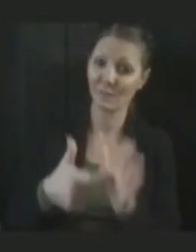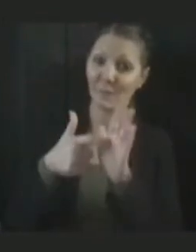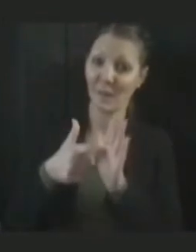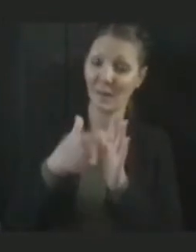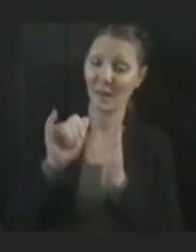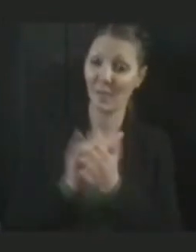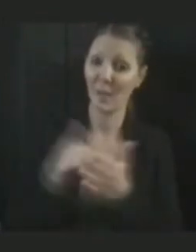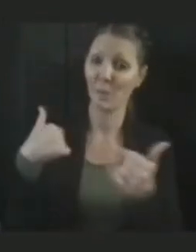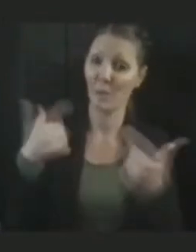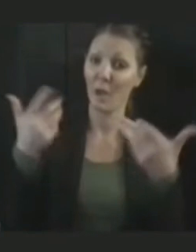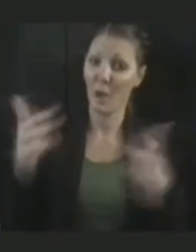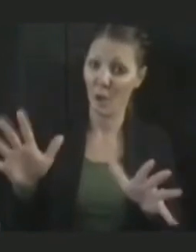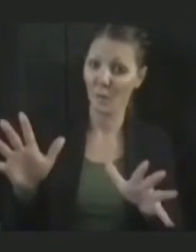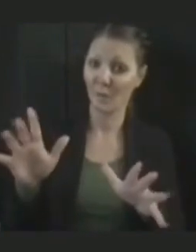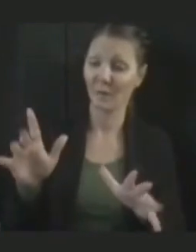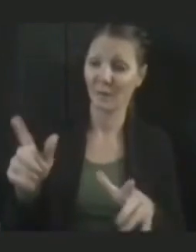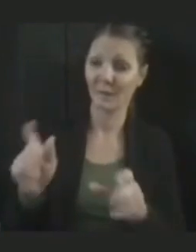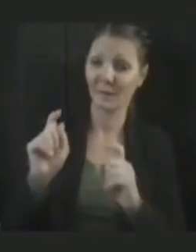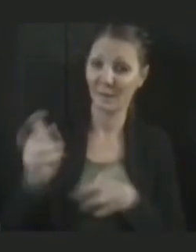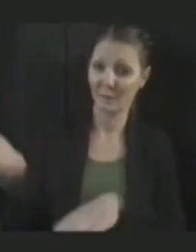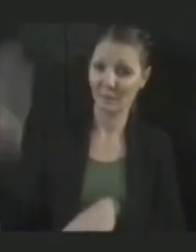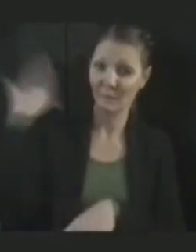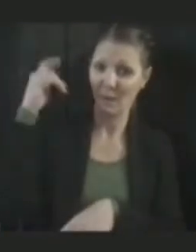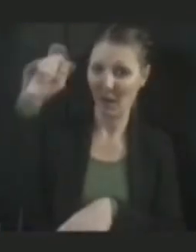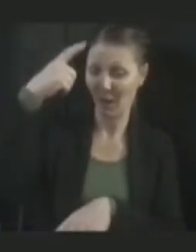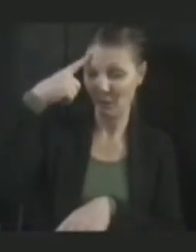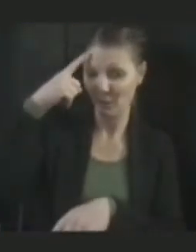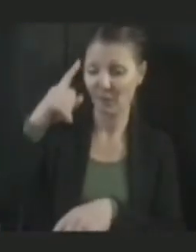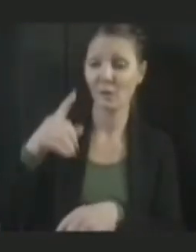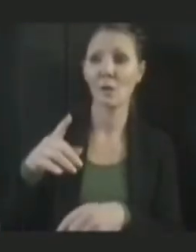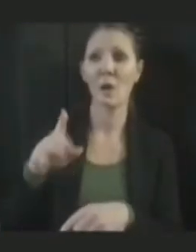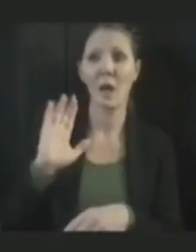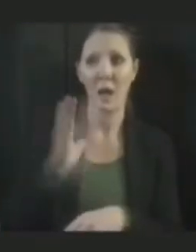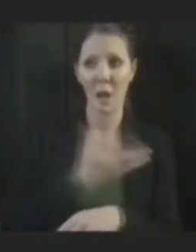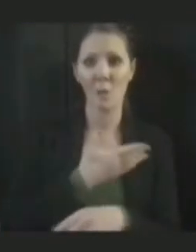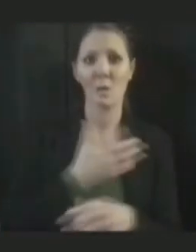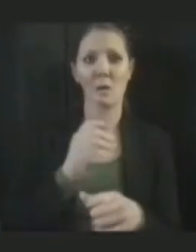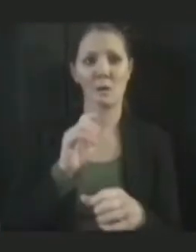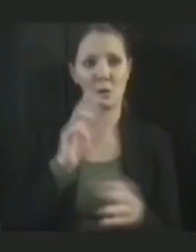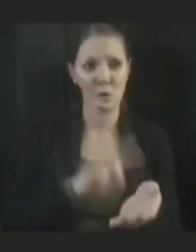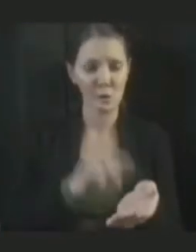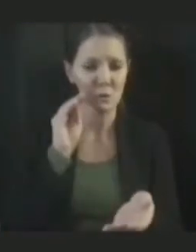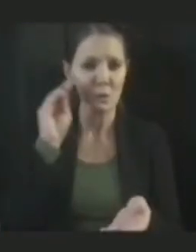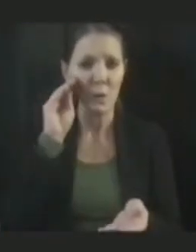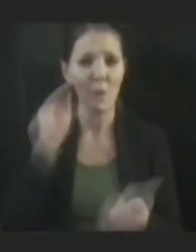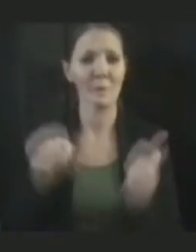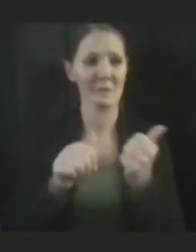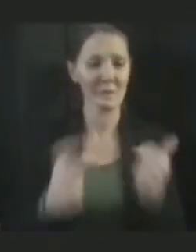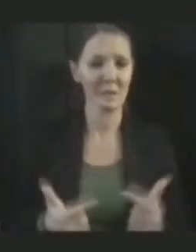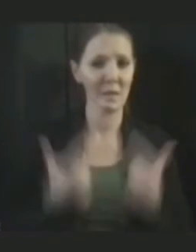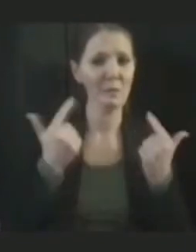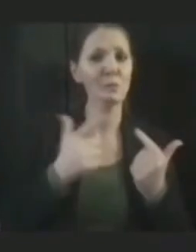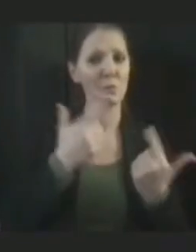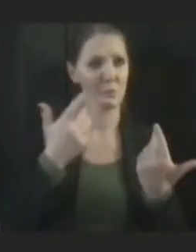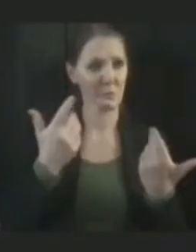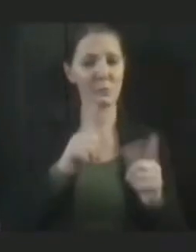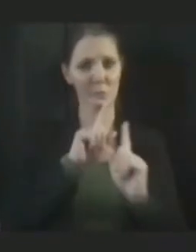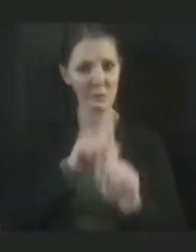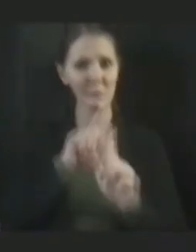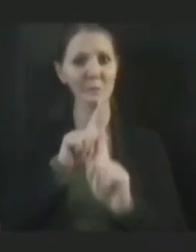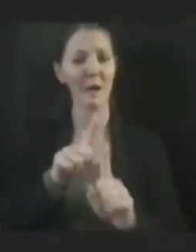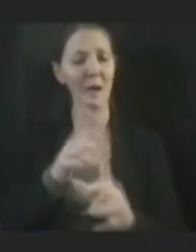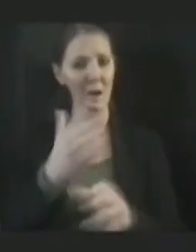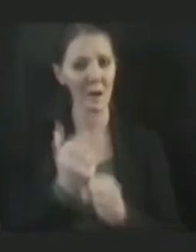our nursing home employees and assisted living communities really responded to the call. We, the underlying